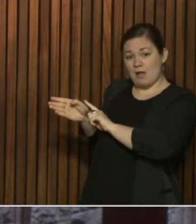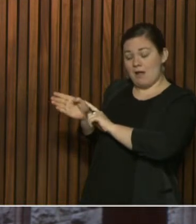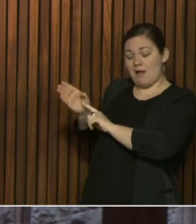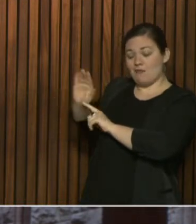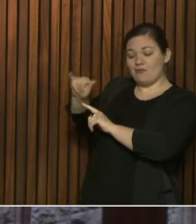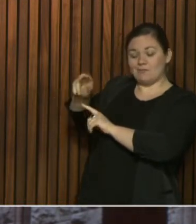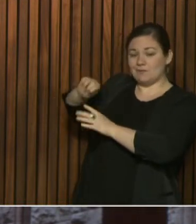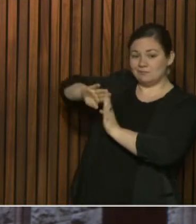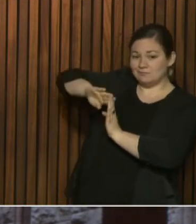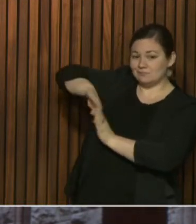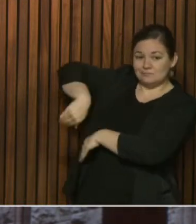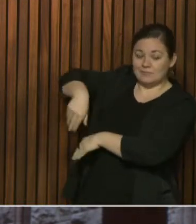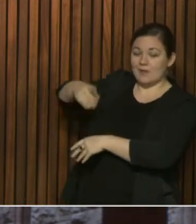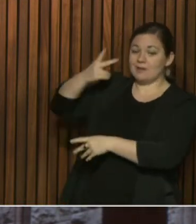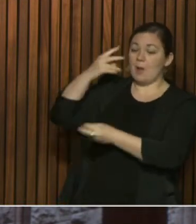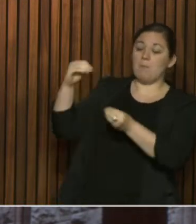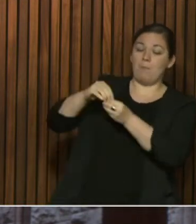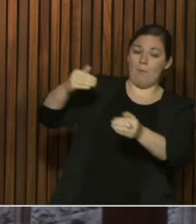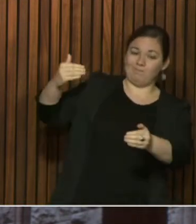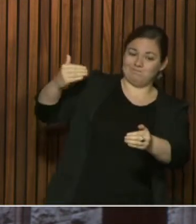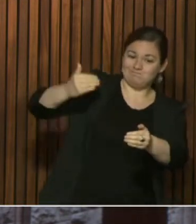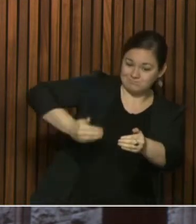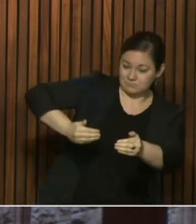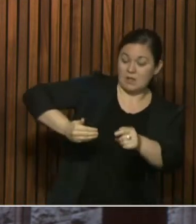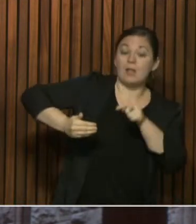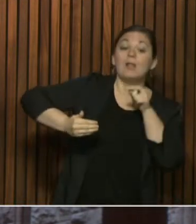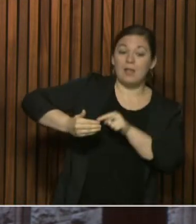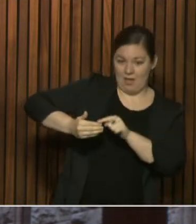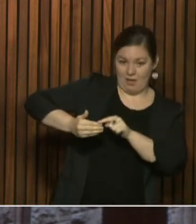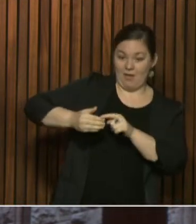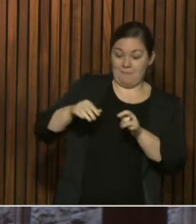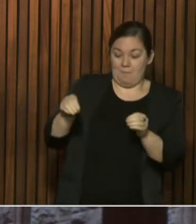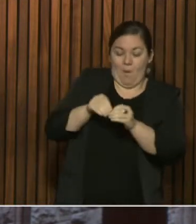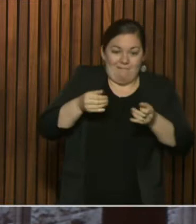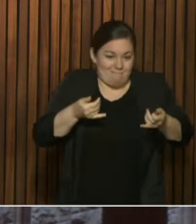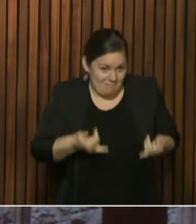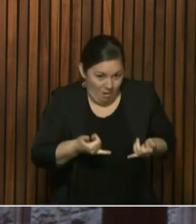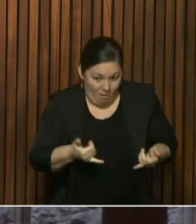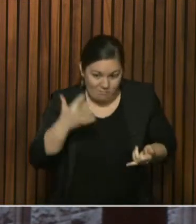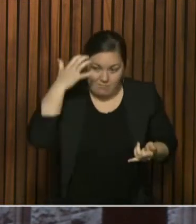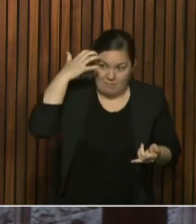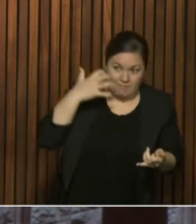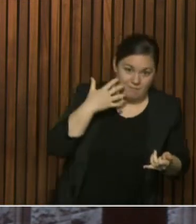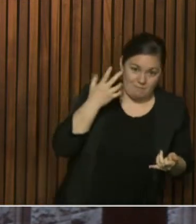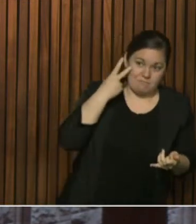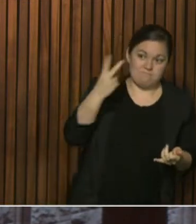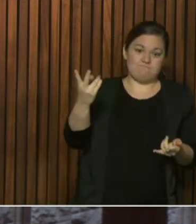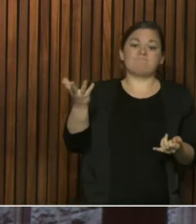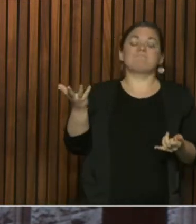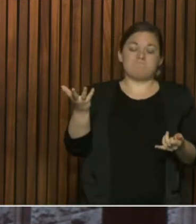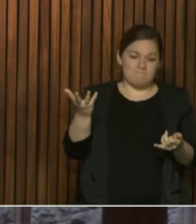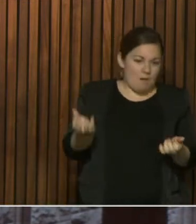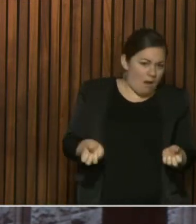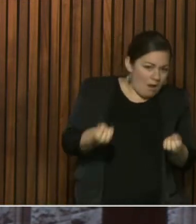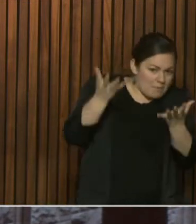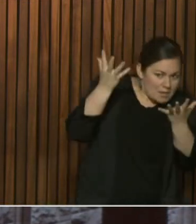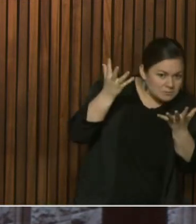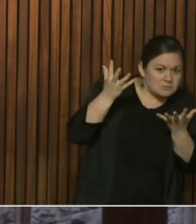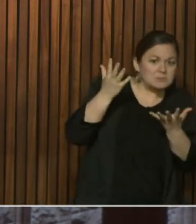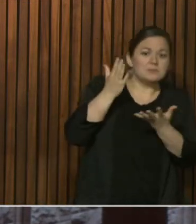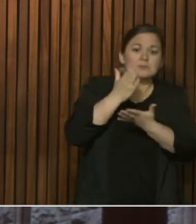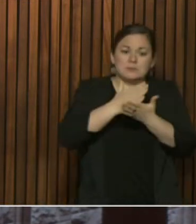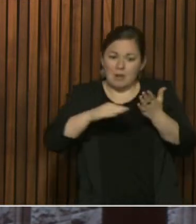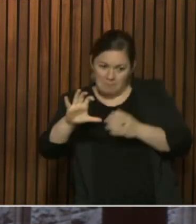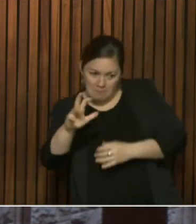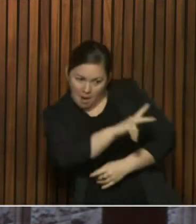as we're changing some of the data points, how many currently are in the hospital, how many have been discharged, and all those aspects there. So we continue